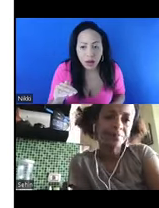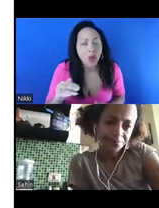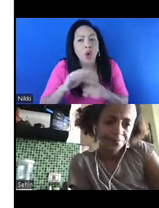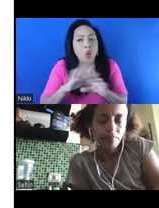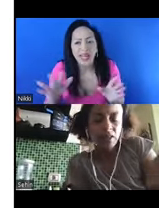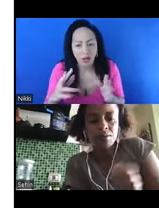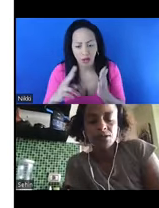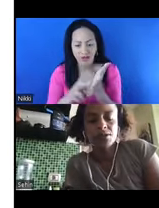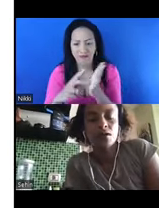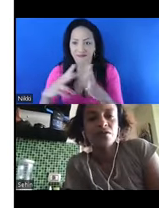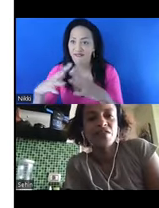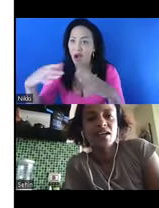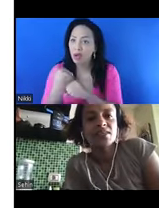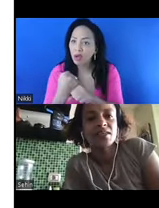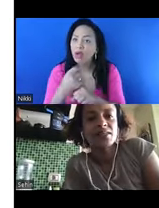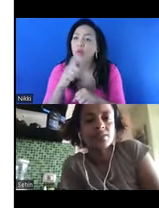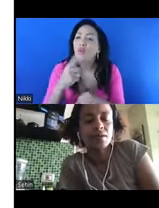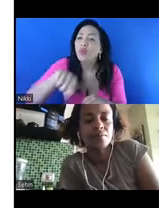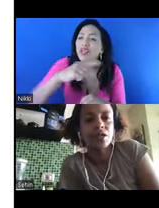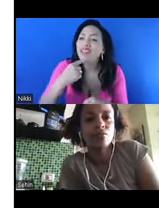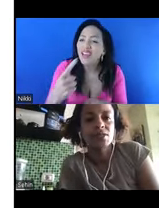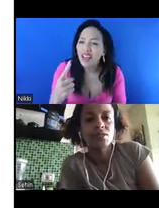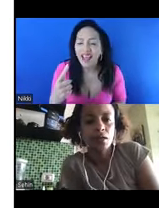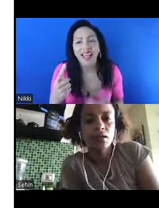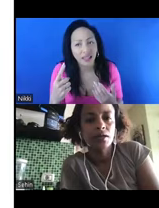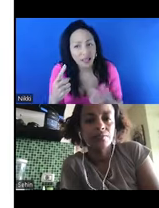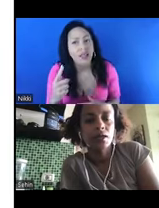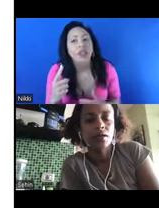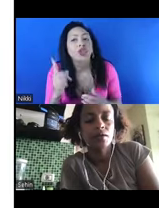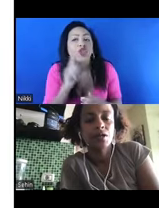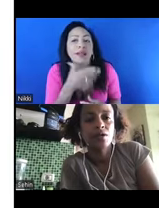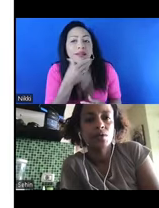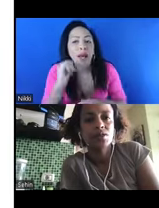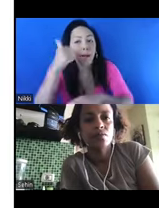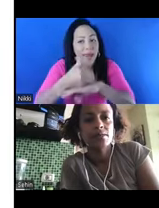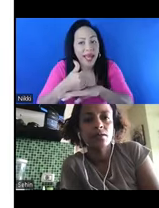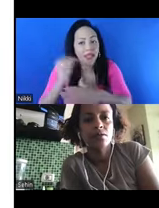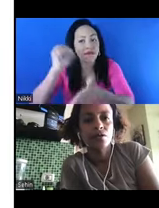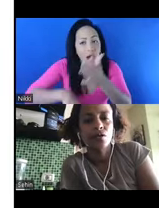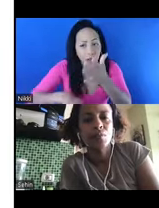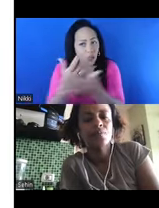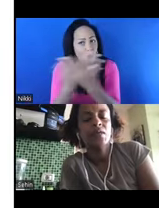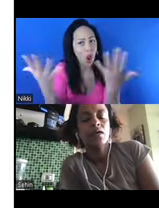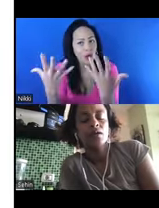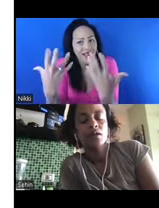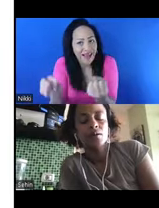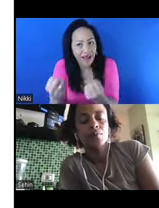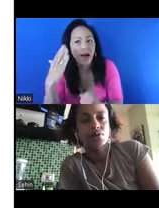because there's a lot of violence against men and boys as well. And numbers are rising in Ethiopia.